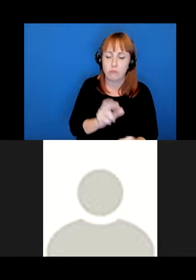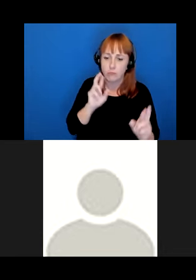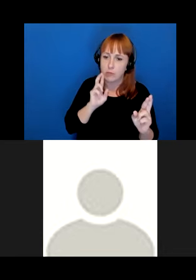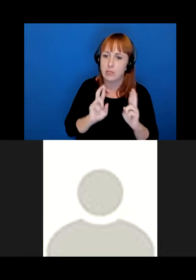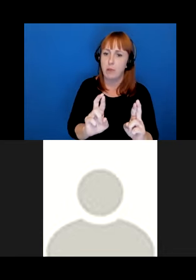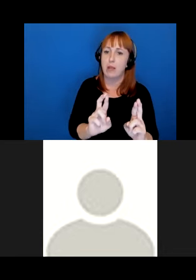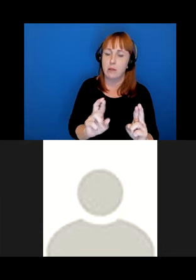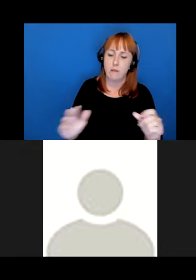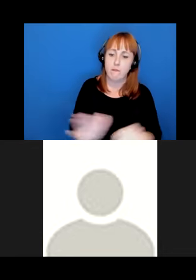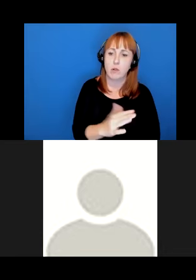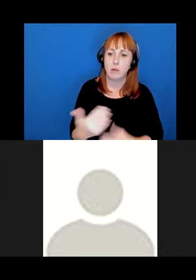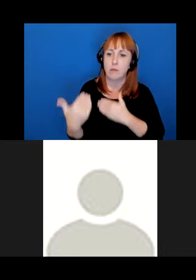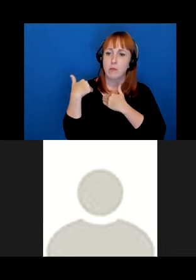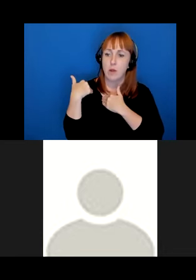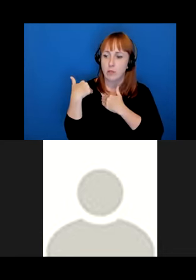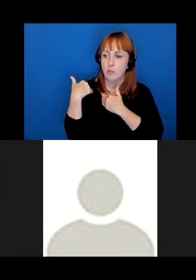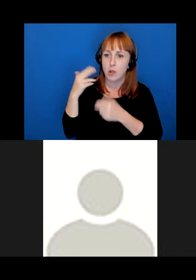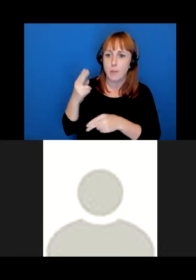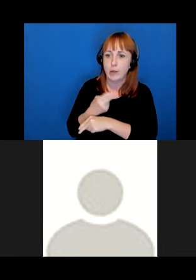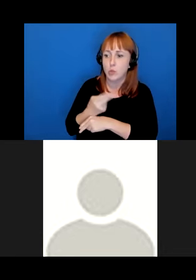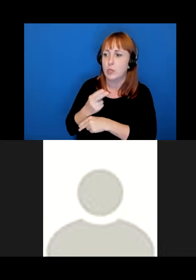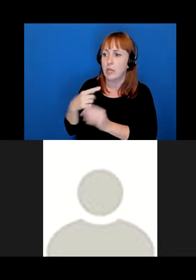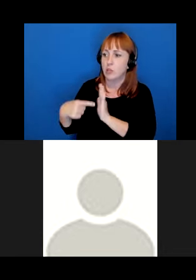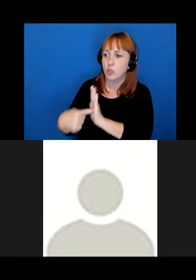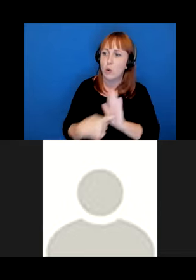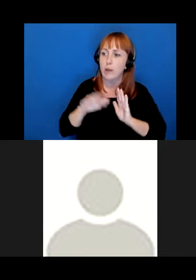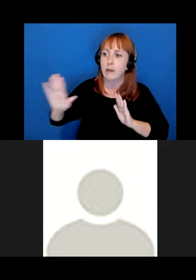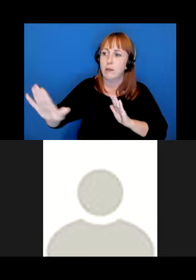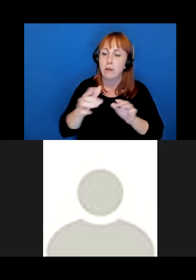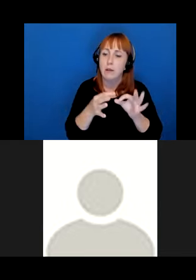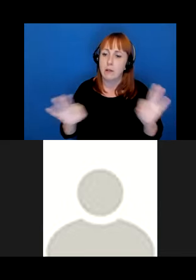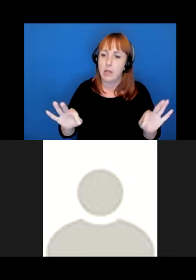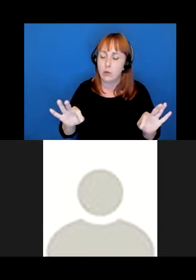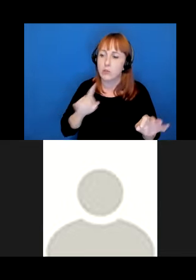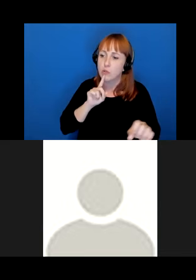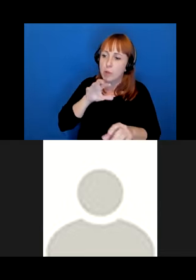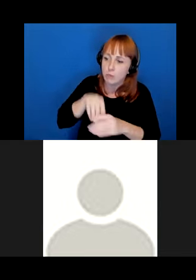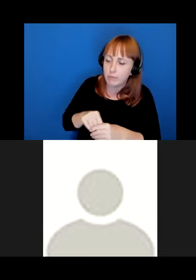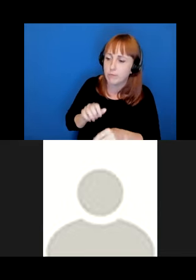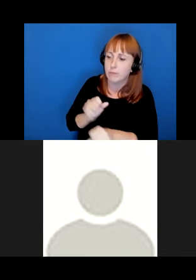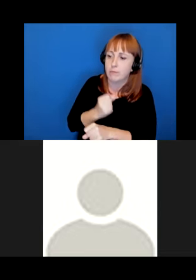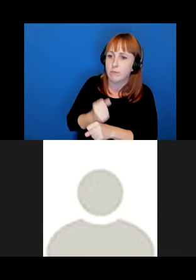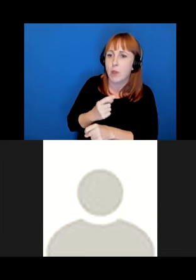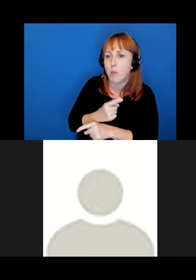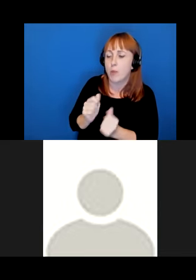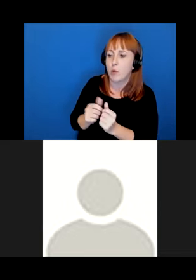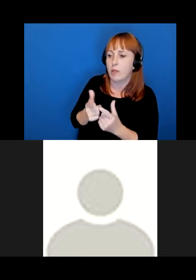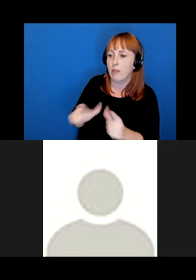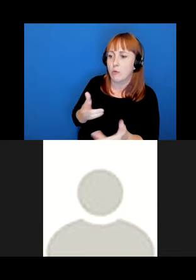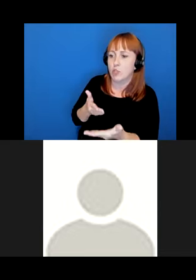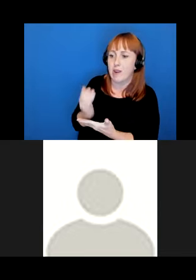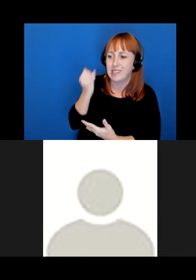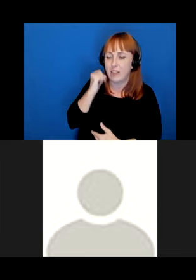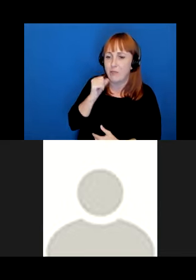fully responsible about presenting other people's languages or to adequately engage with language rights, without a relational